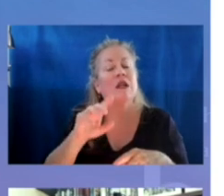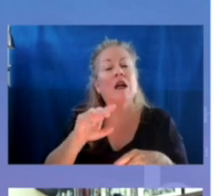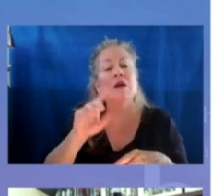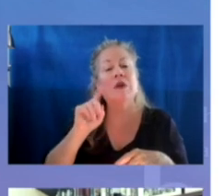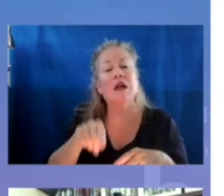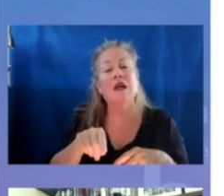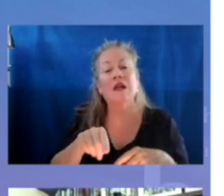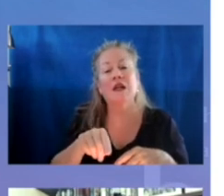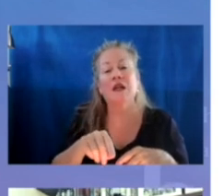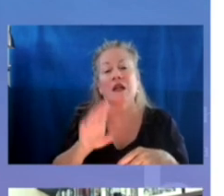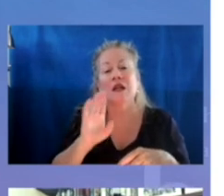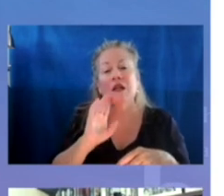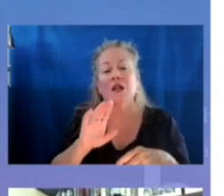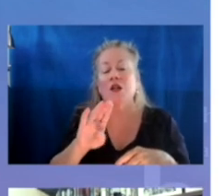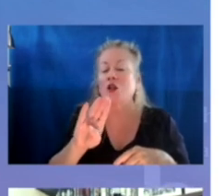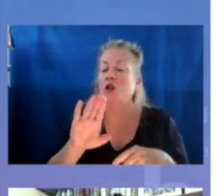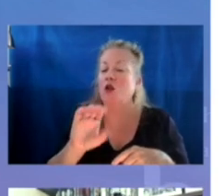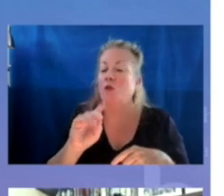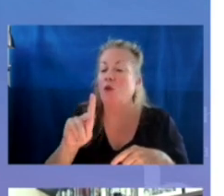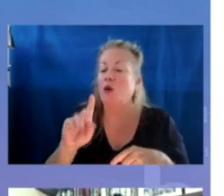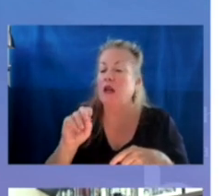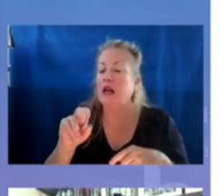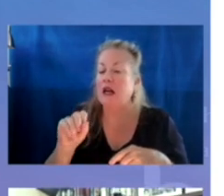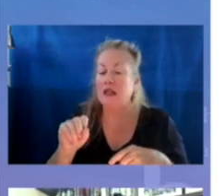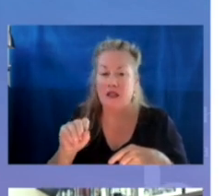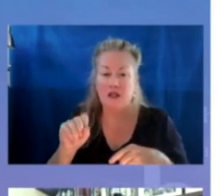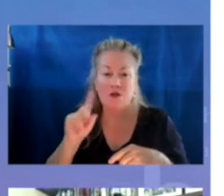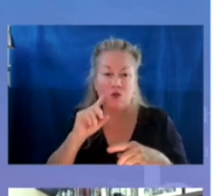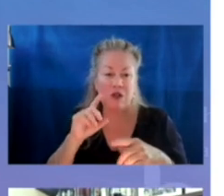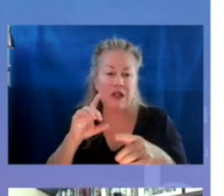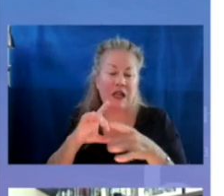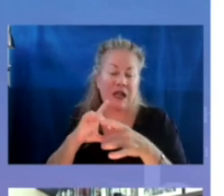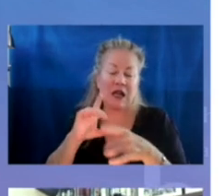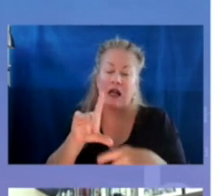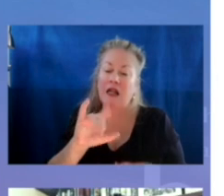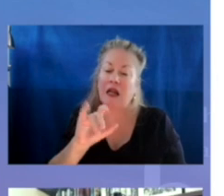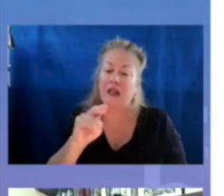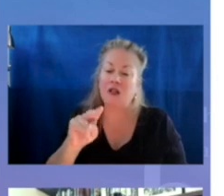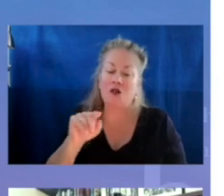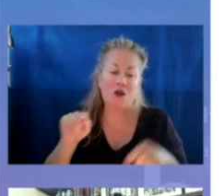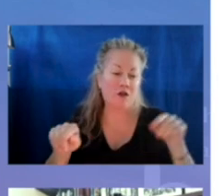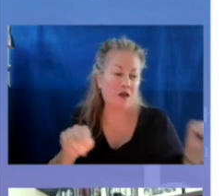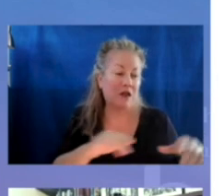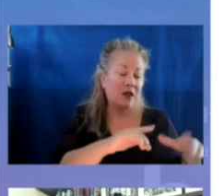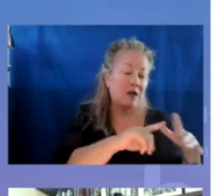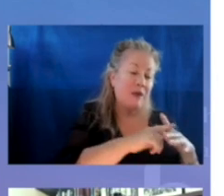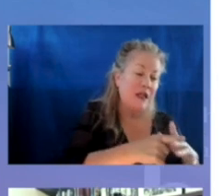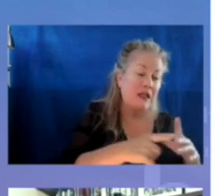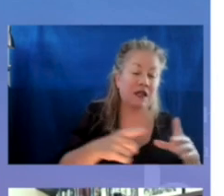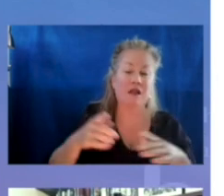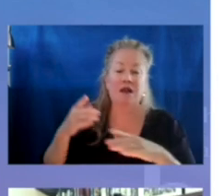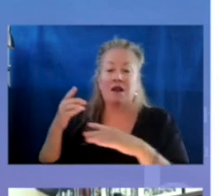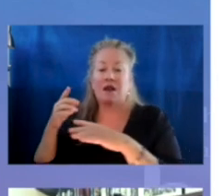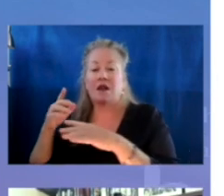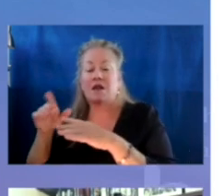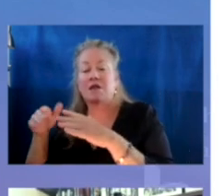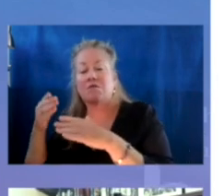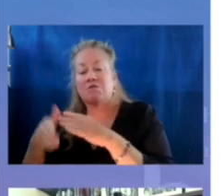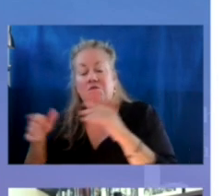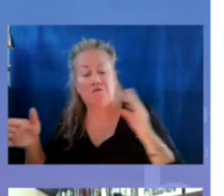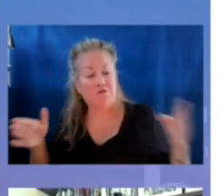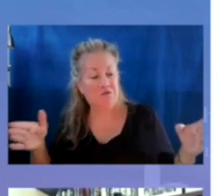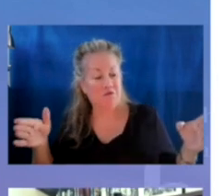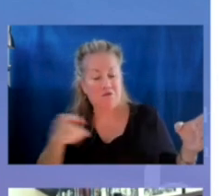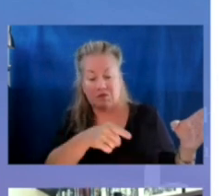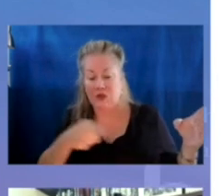McKinney-ventilize the bookends of K-12 education on early childhood and post-secondary and work with our partners there to ensure